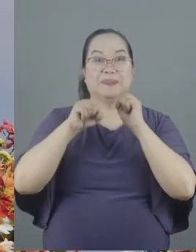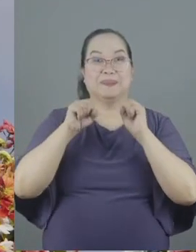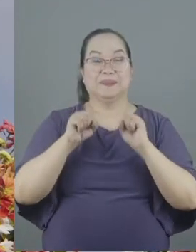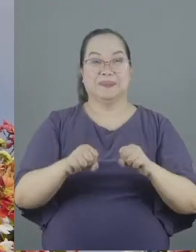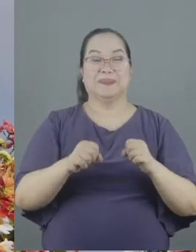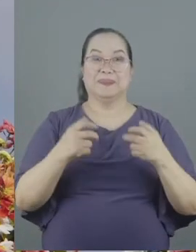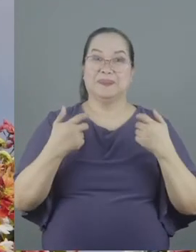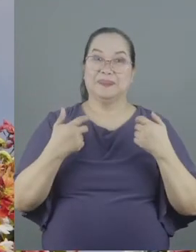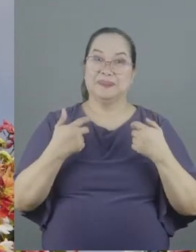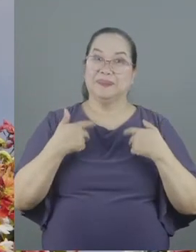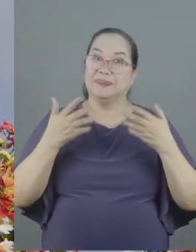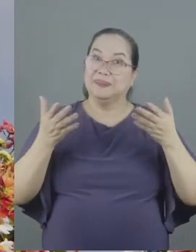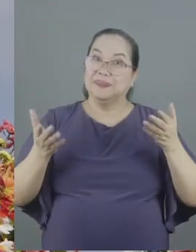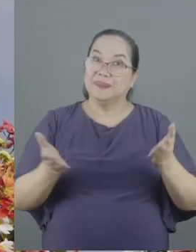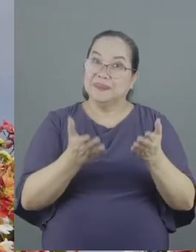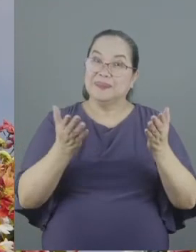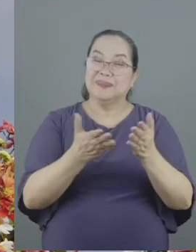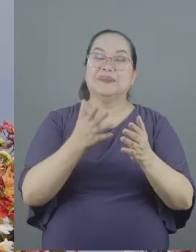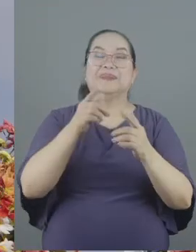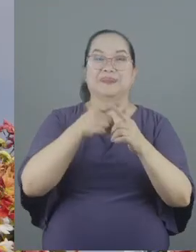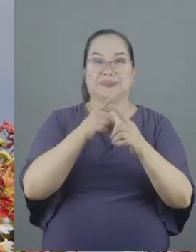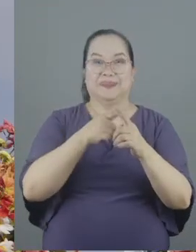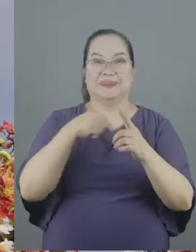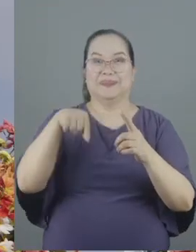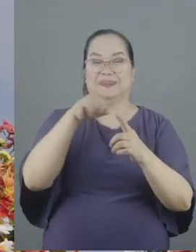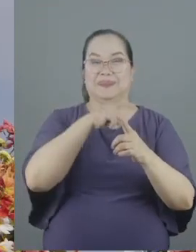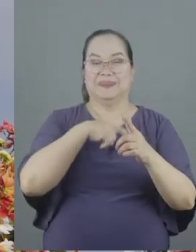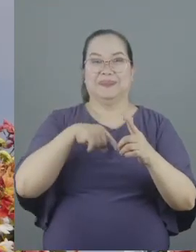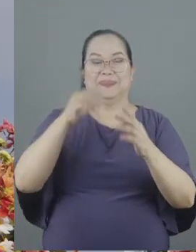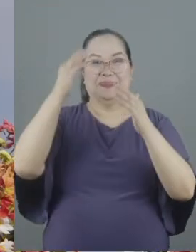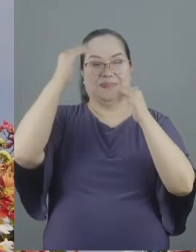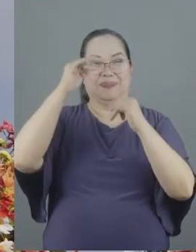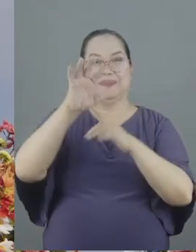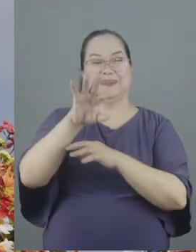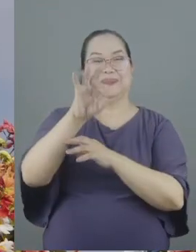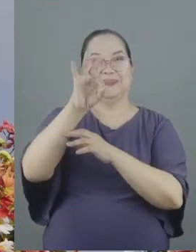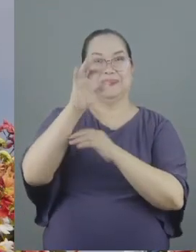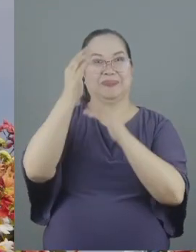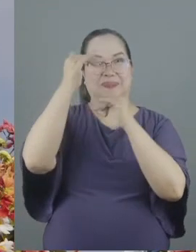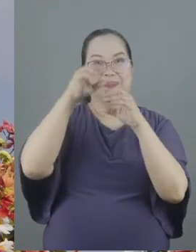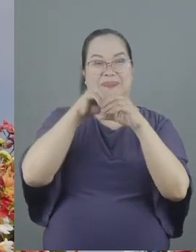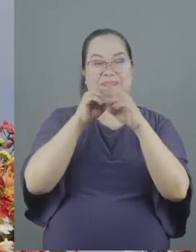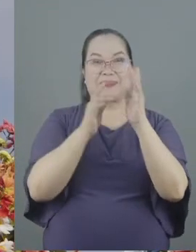can have encouragement then we can find hope in the scriptures